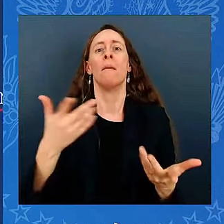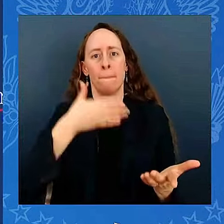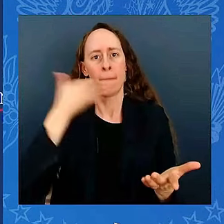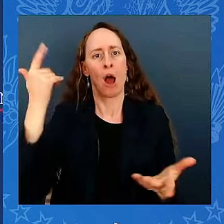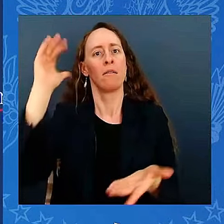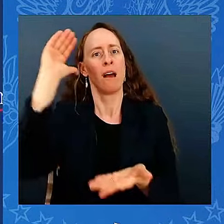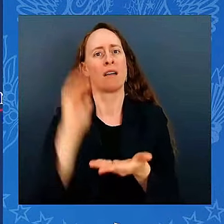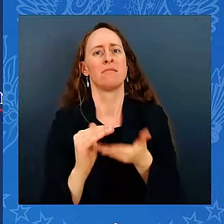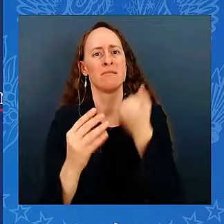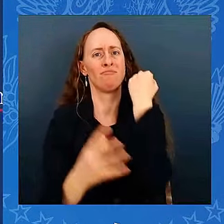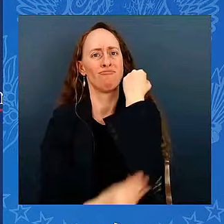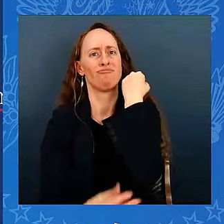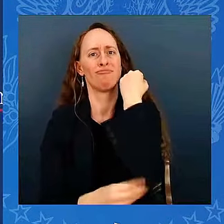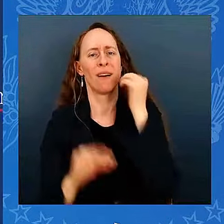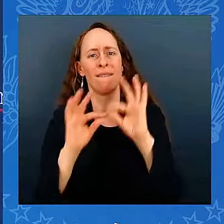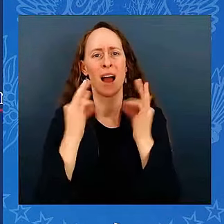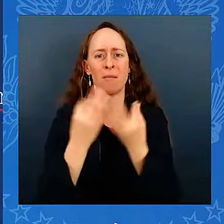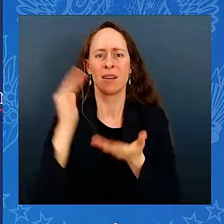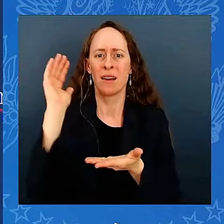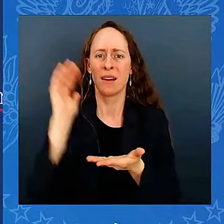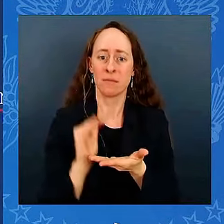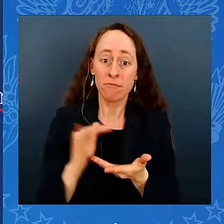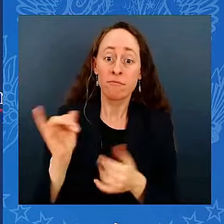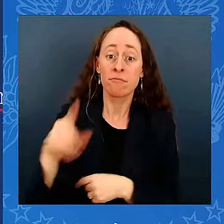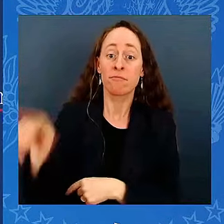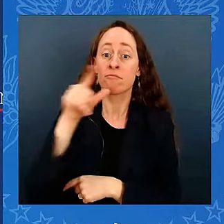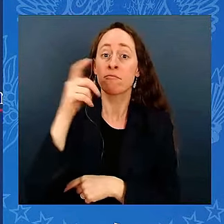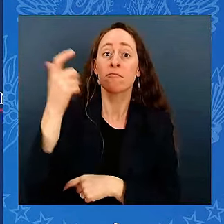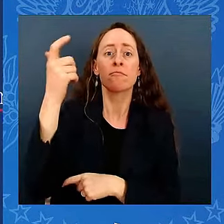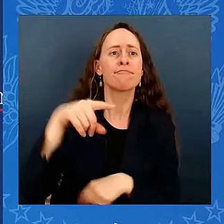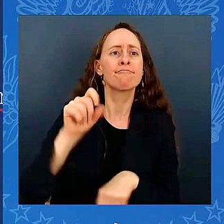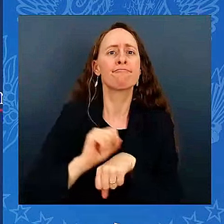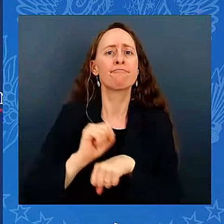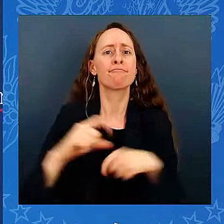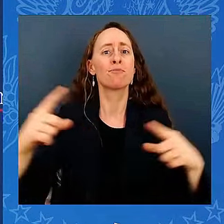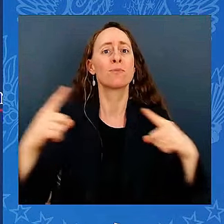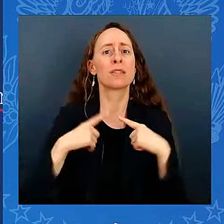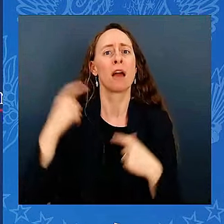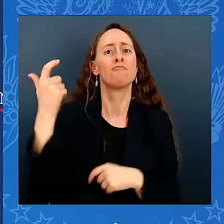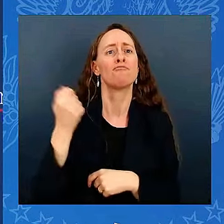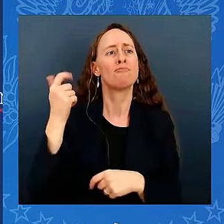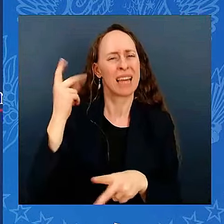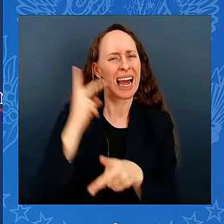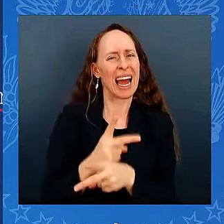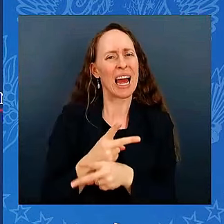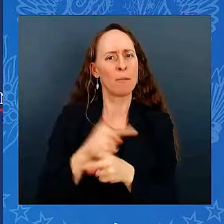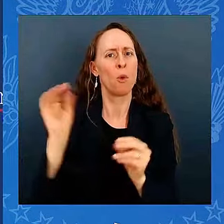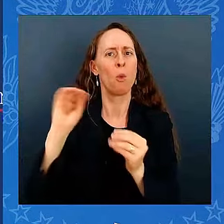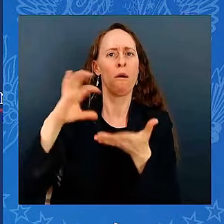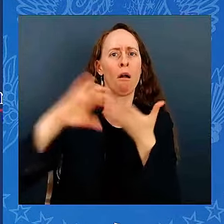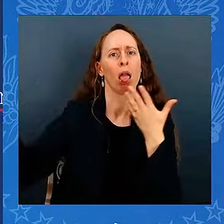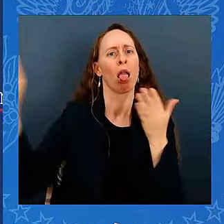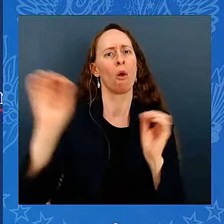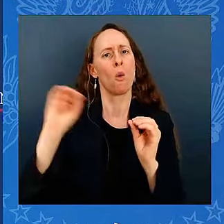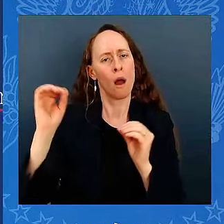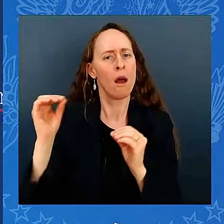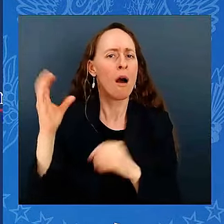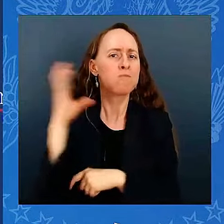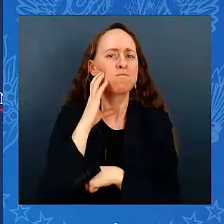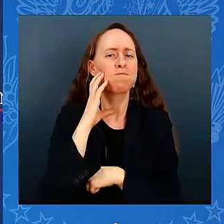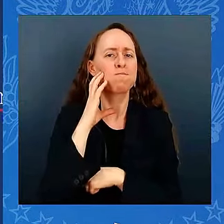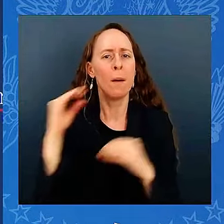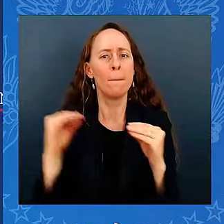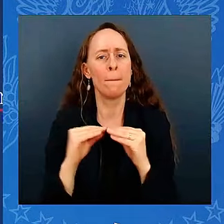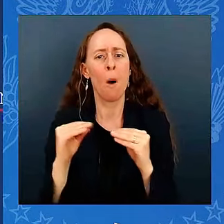and retirees. Before we acted, workers faced cuts to their pensions. Now we're restoring the full amount of their pensions,